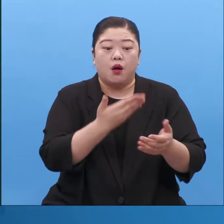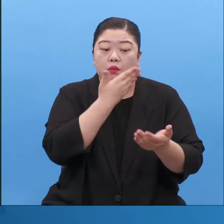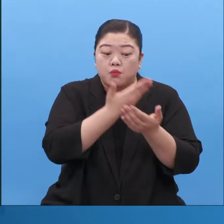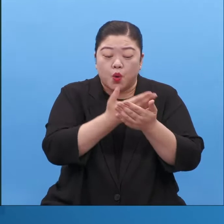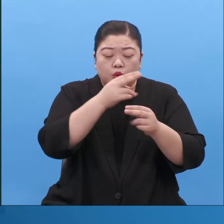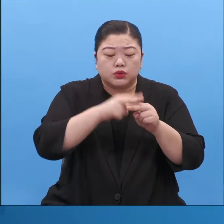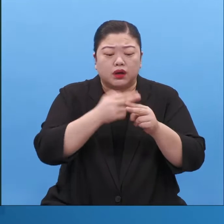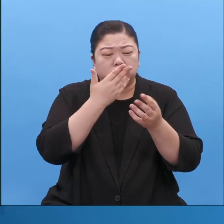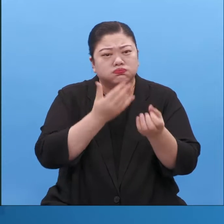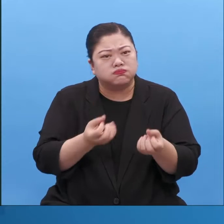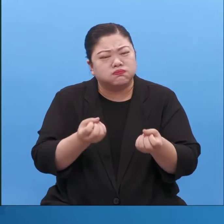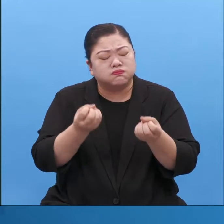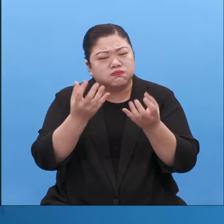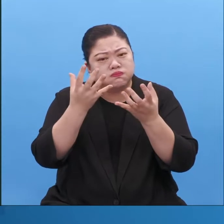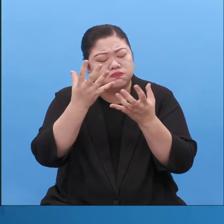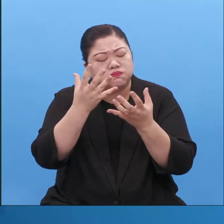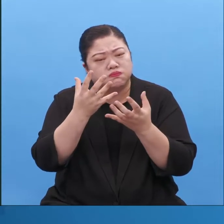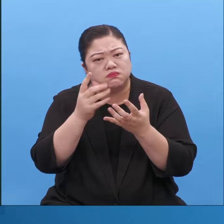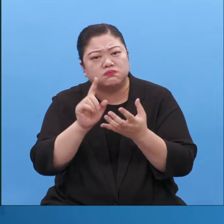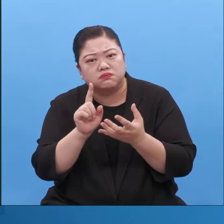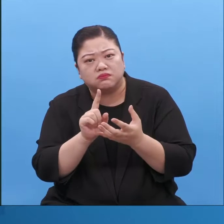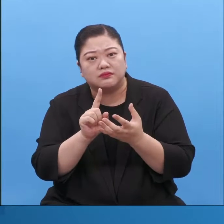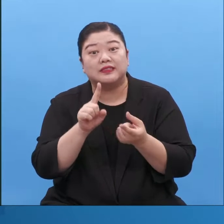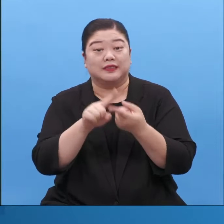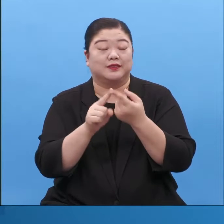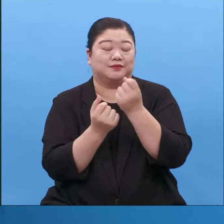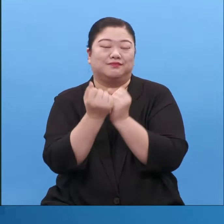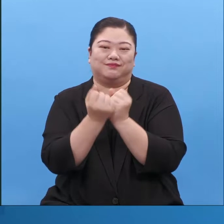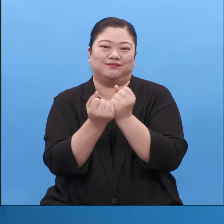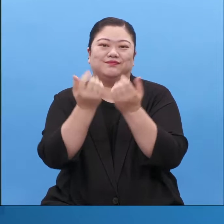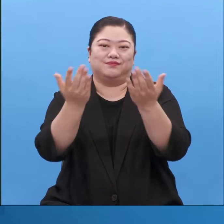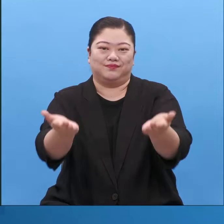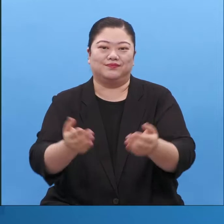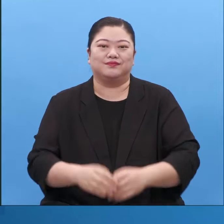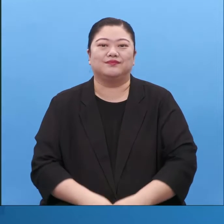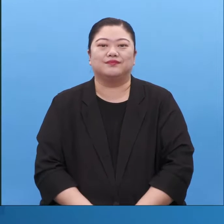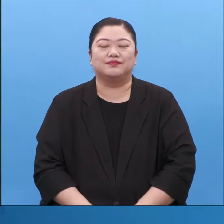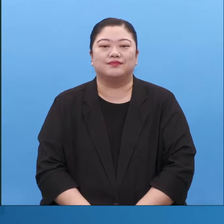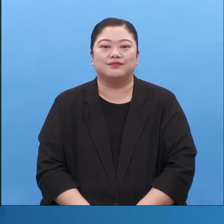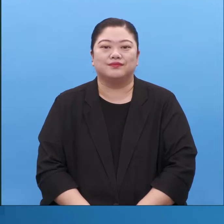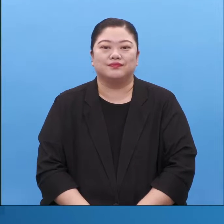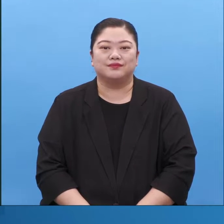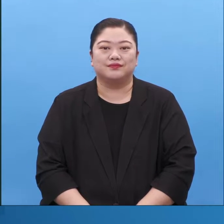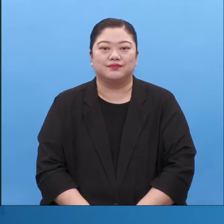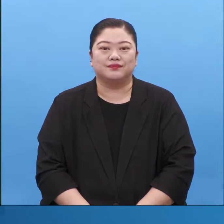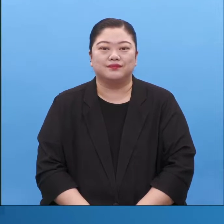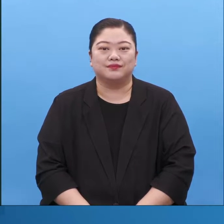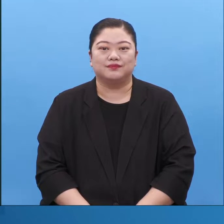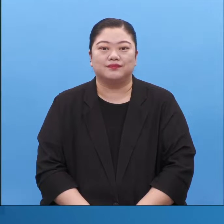you need to know this in order to know why it must be the blessing of the throne in order to save the people lost unleashing only